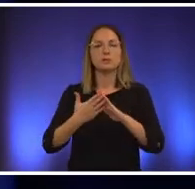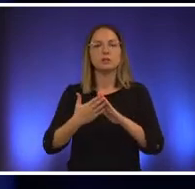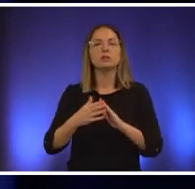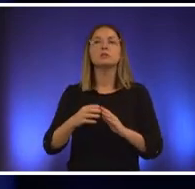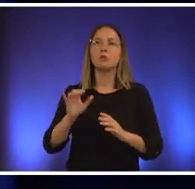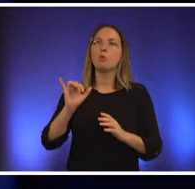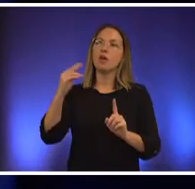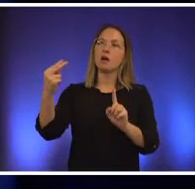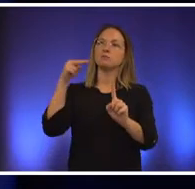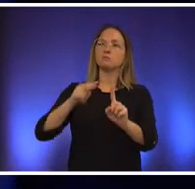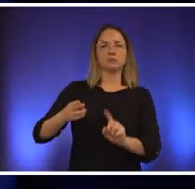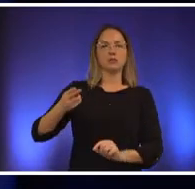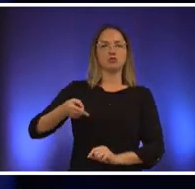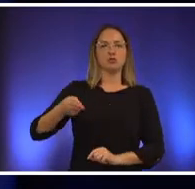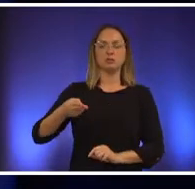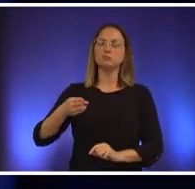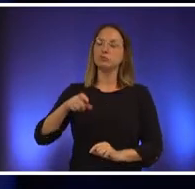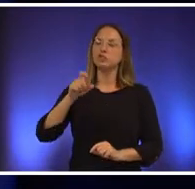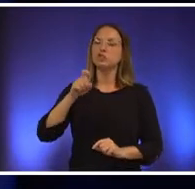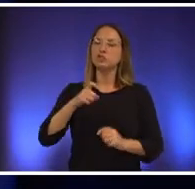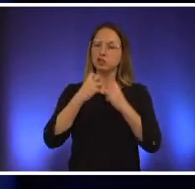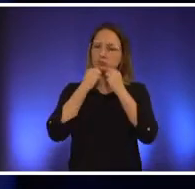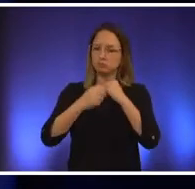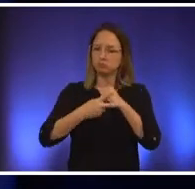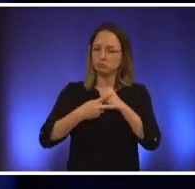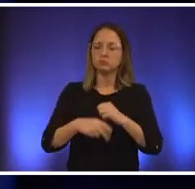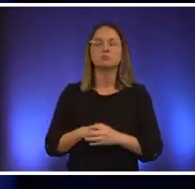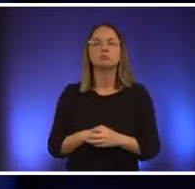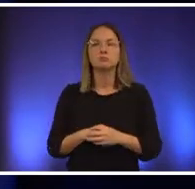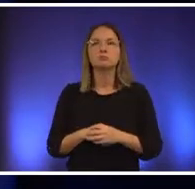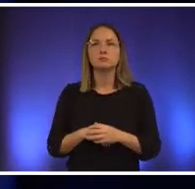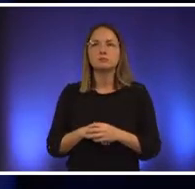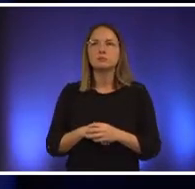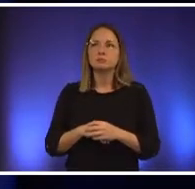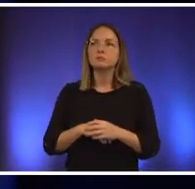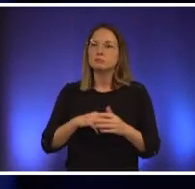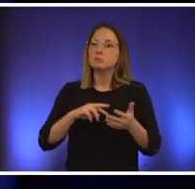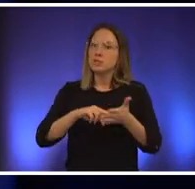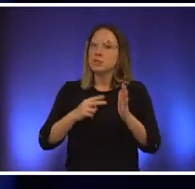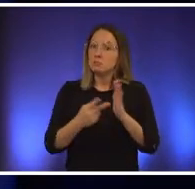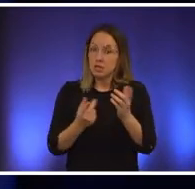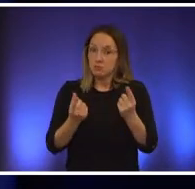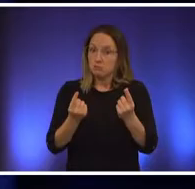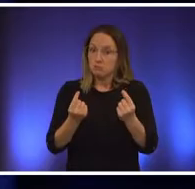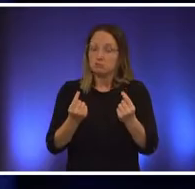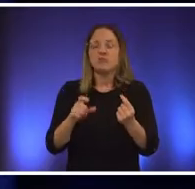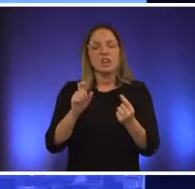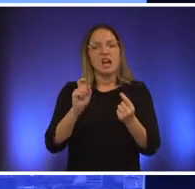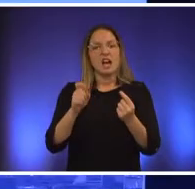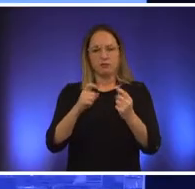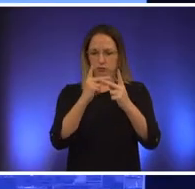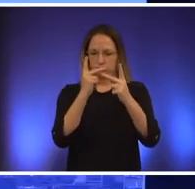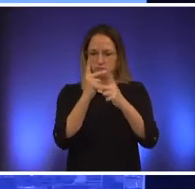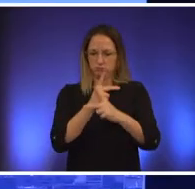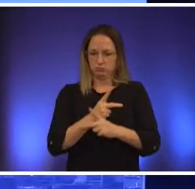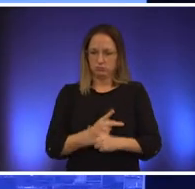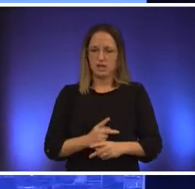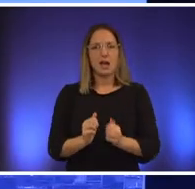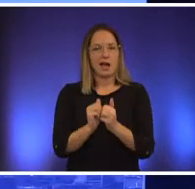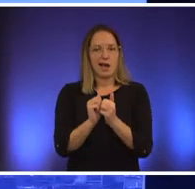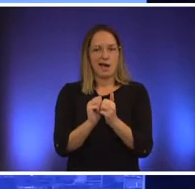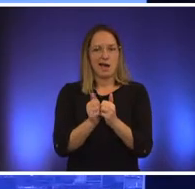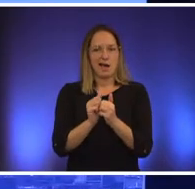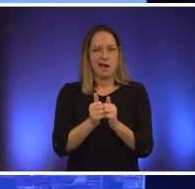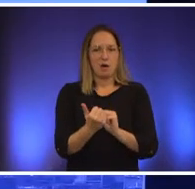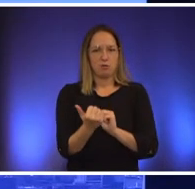i think we ought to look to do that what that's going to mean of course is that we're going to have to figure out how we do that when you